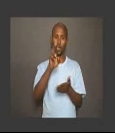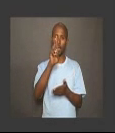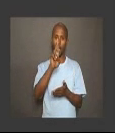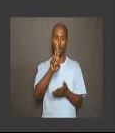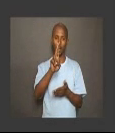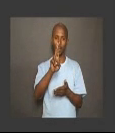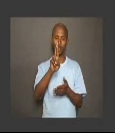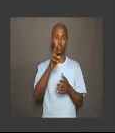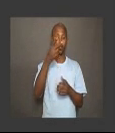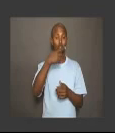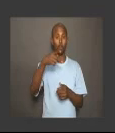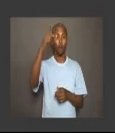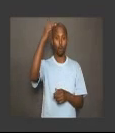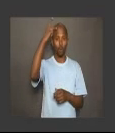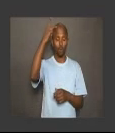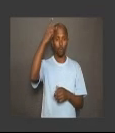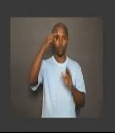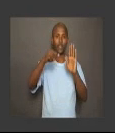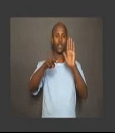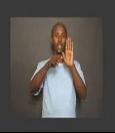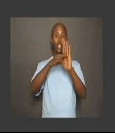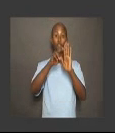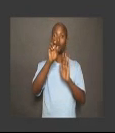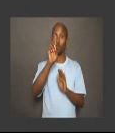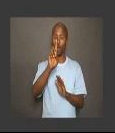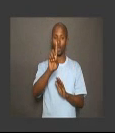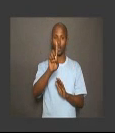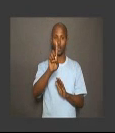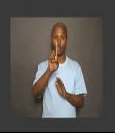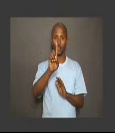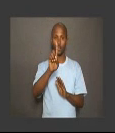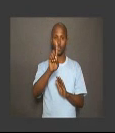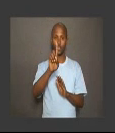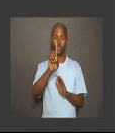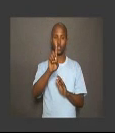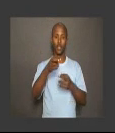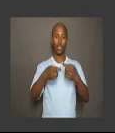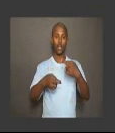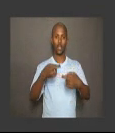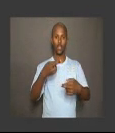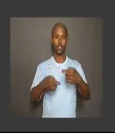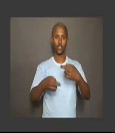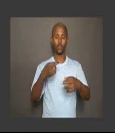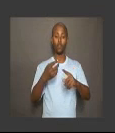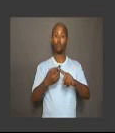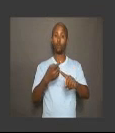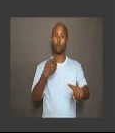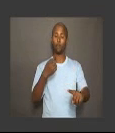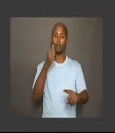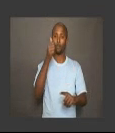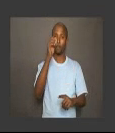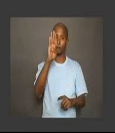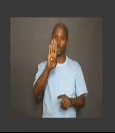to the power of negative 1, is a relation from B